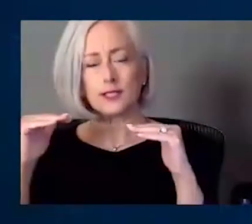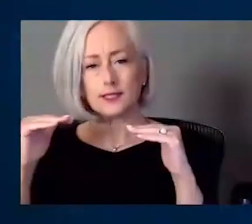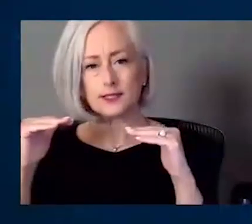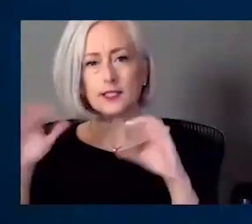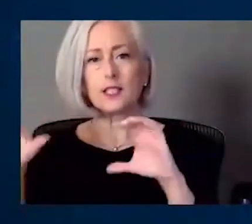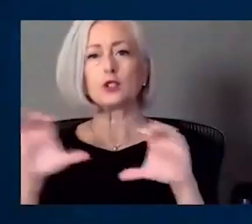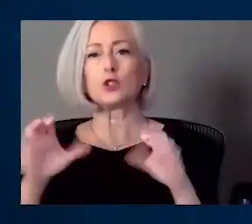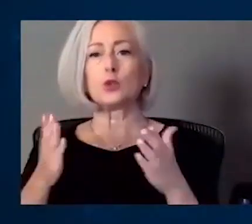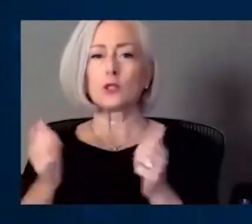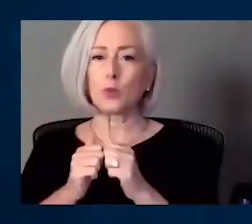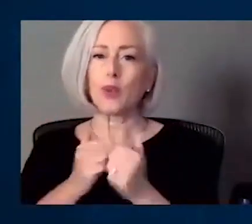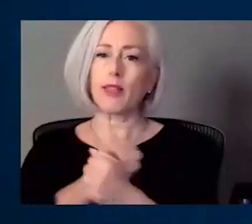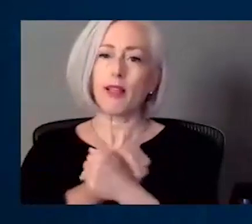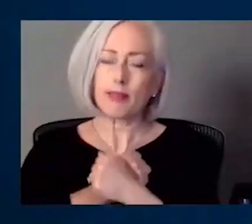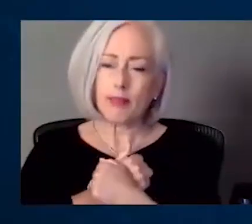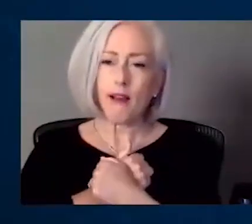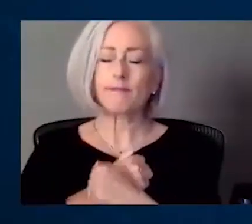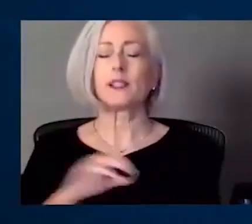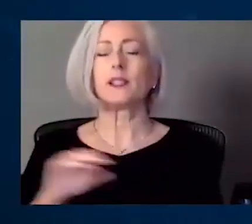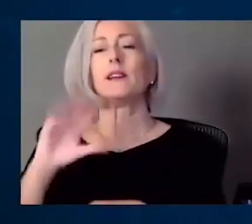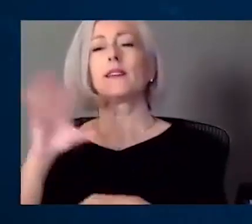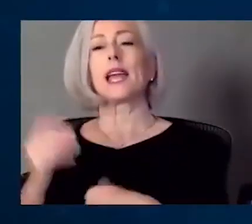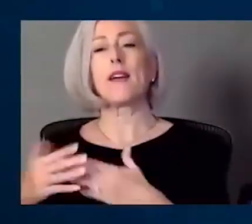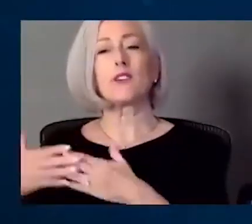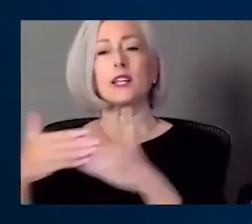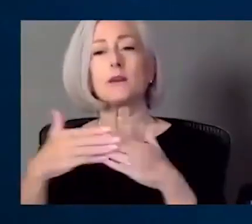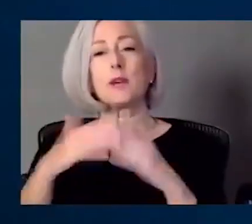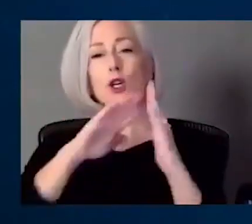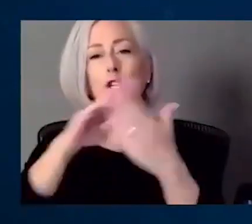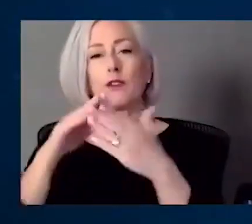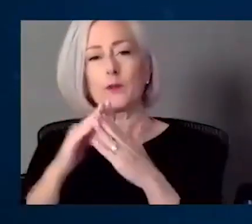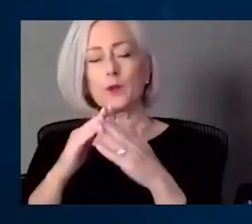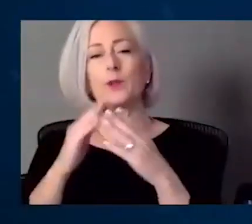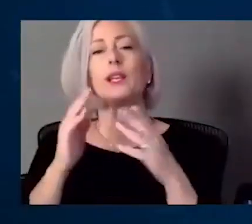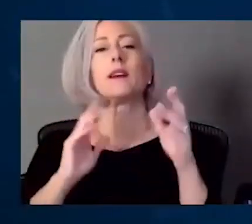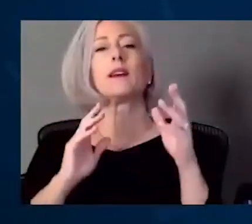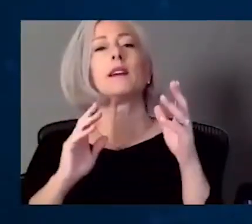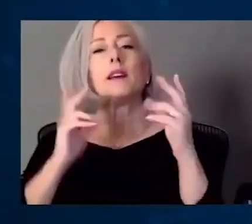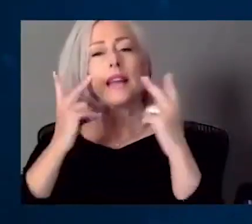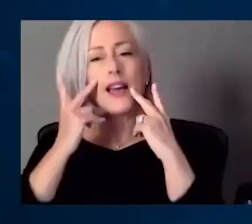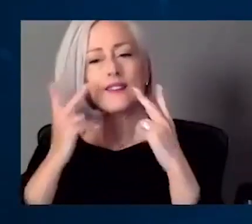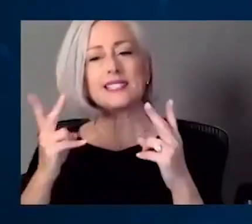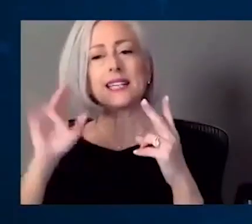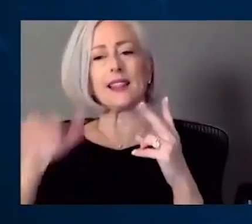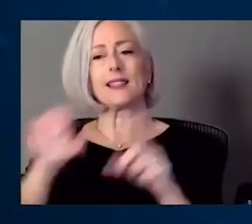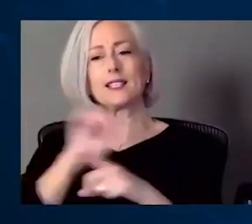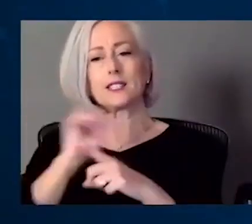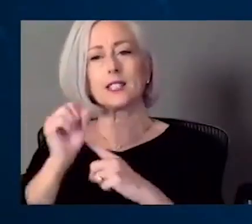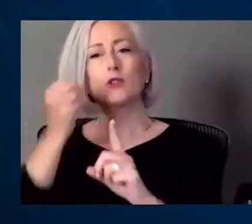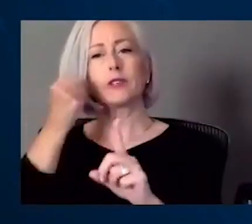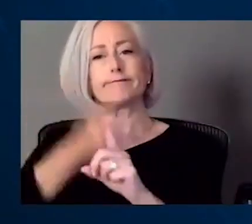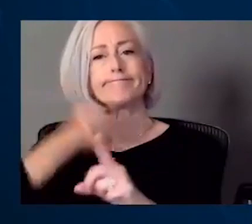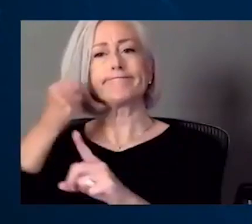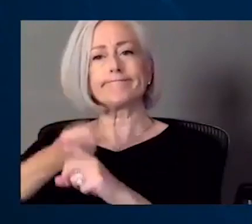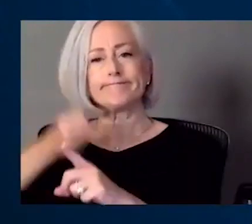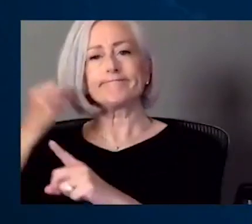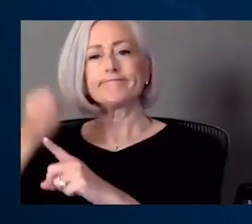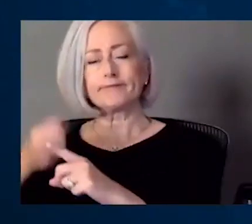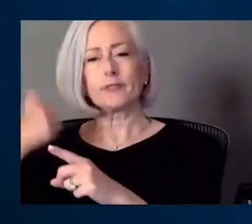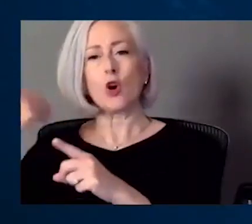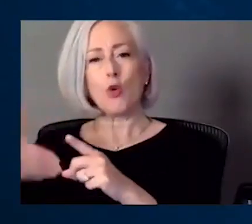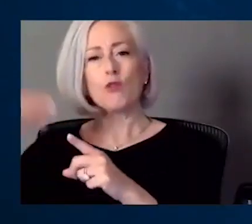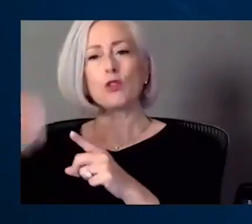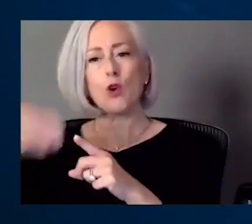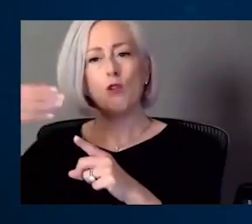The African-American community has seen those circumstances time and time again without sufficient change. My goal, our goal as